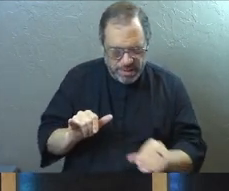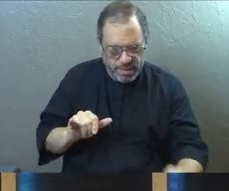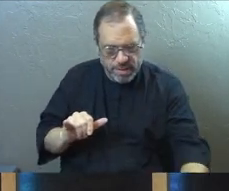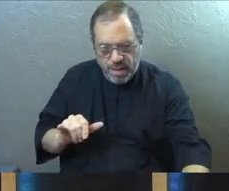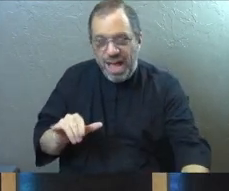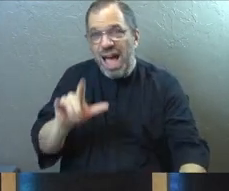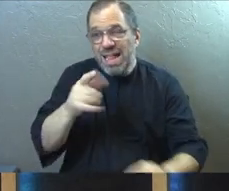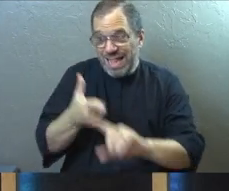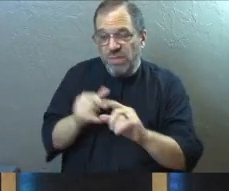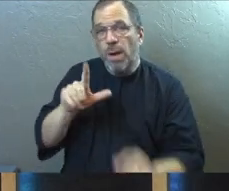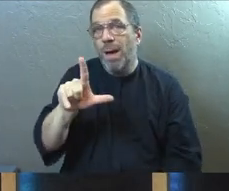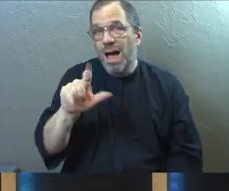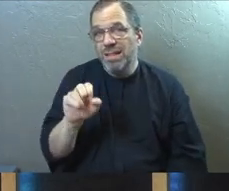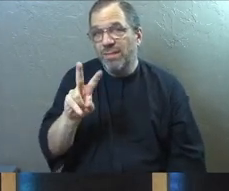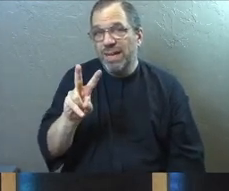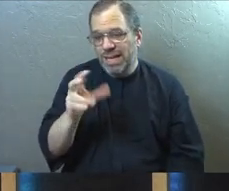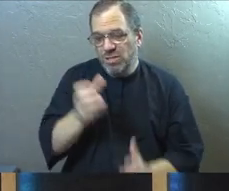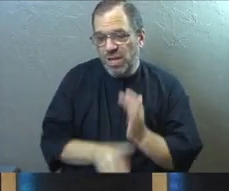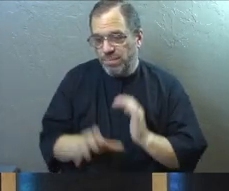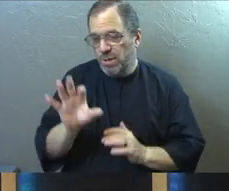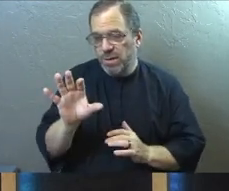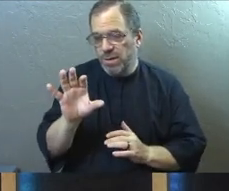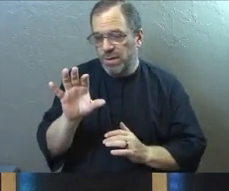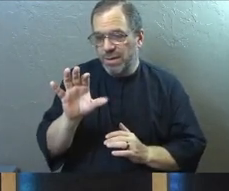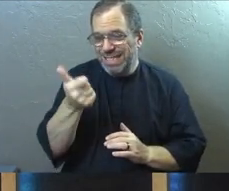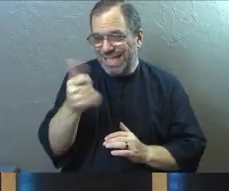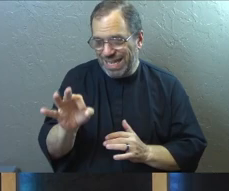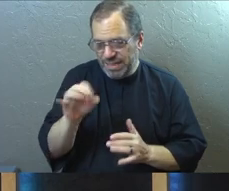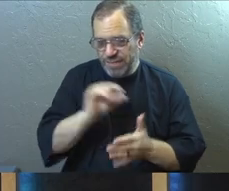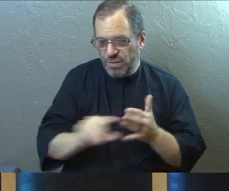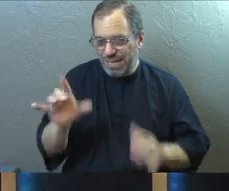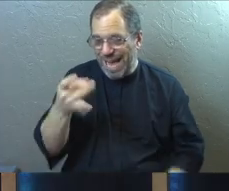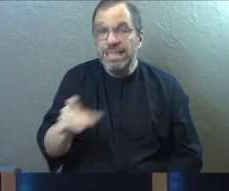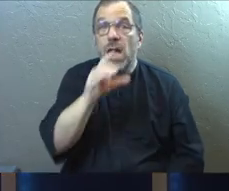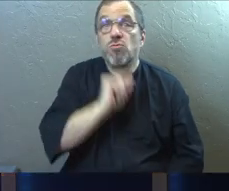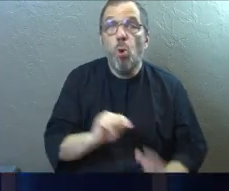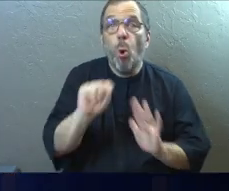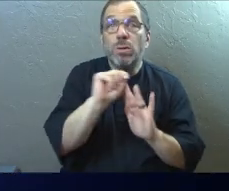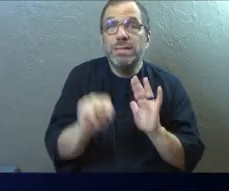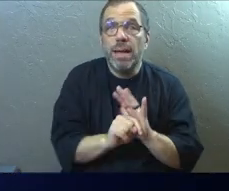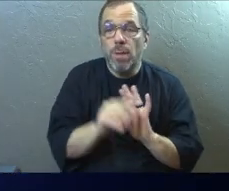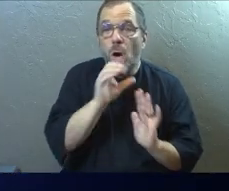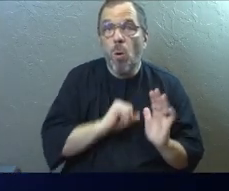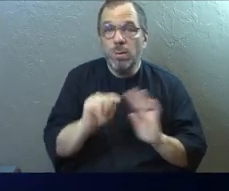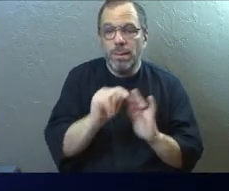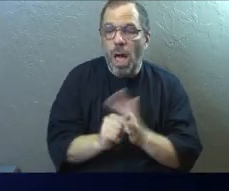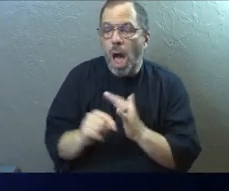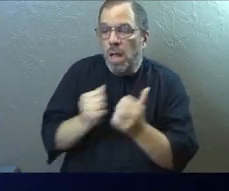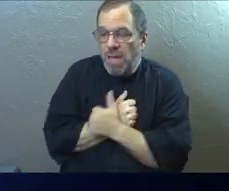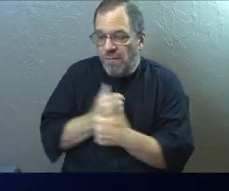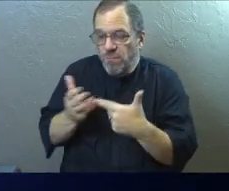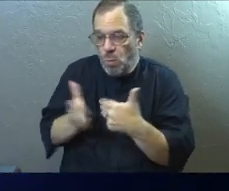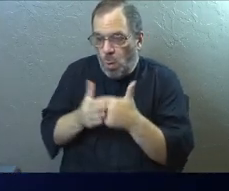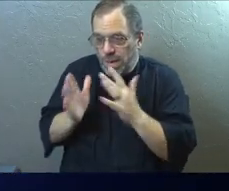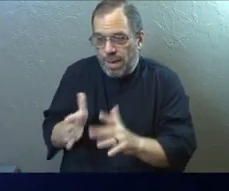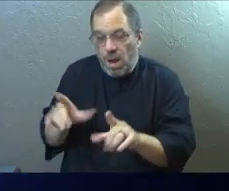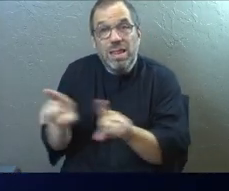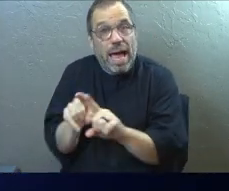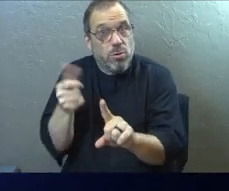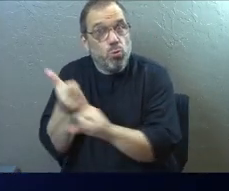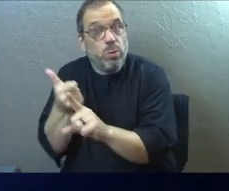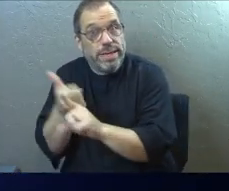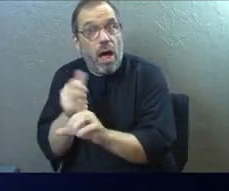taking notes, Leviticus 19.18 is where the scripture says in the Old Testament, love your neighbor as yourself.